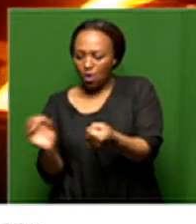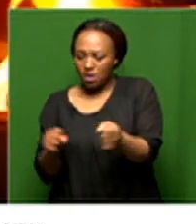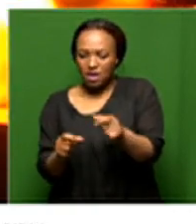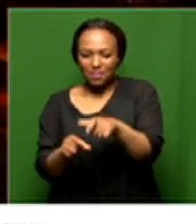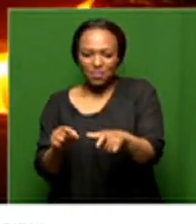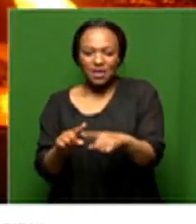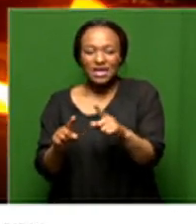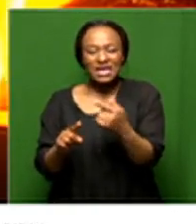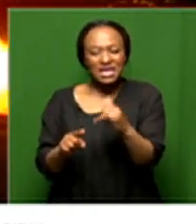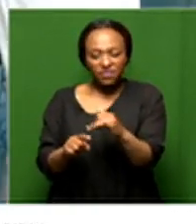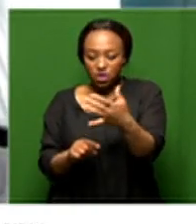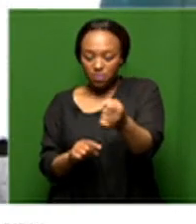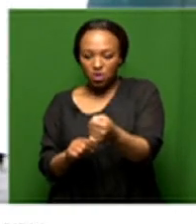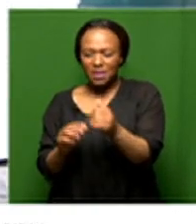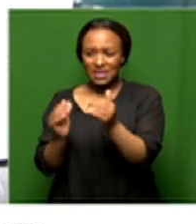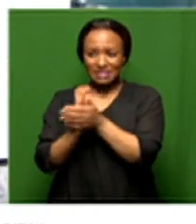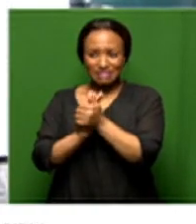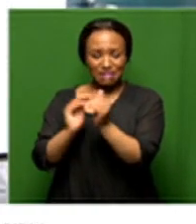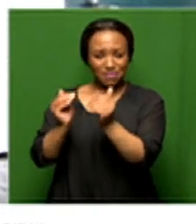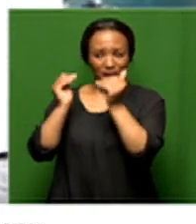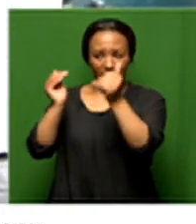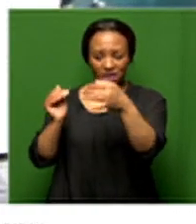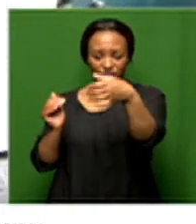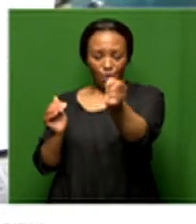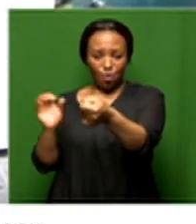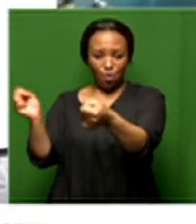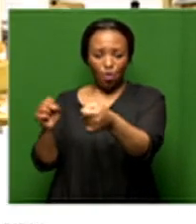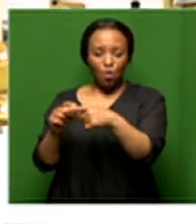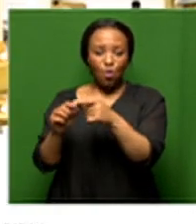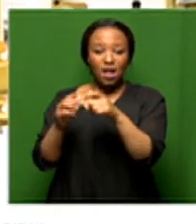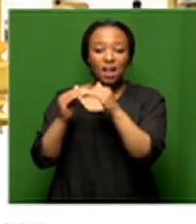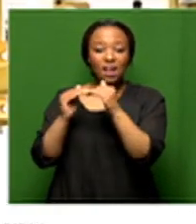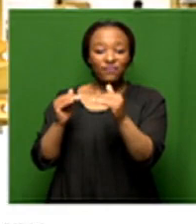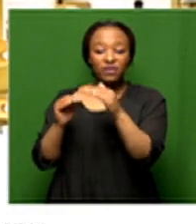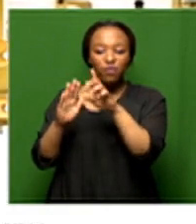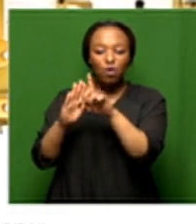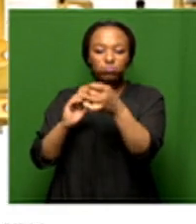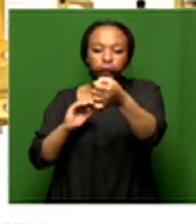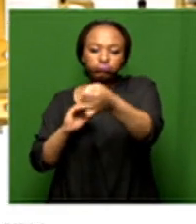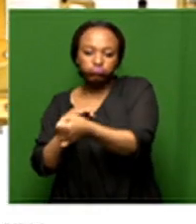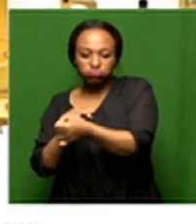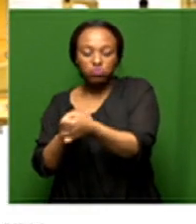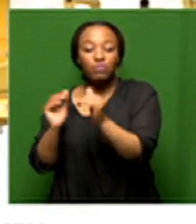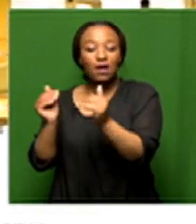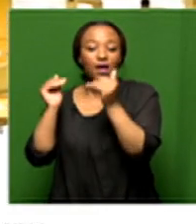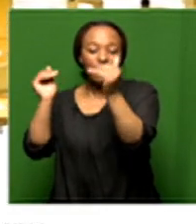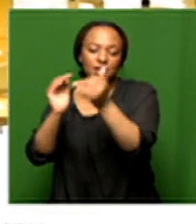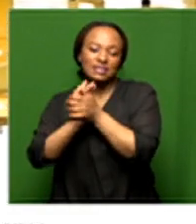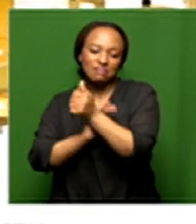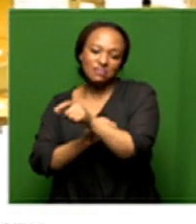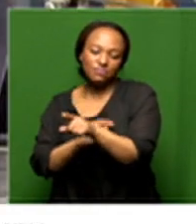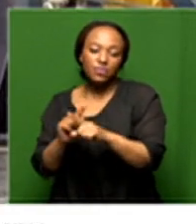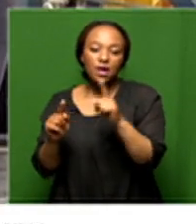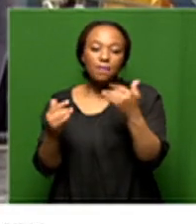and if it does it requires higher skills so the the levels of entry or the entry barriers are significantly higher when we know that